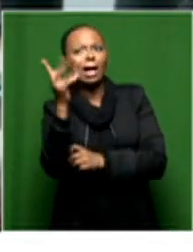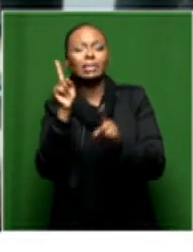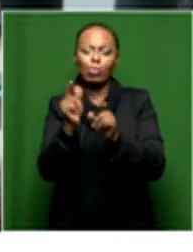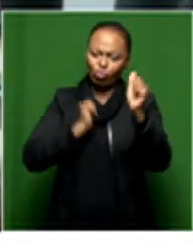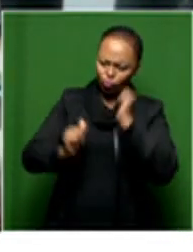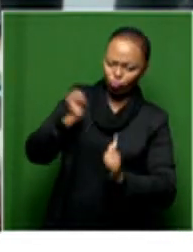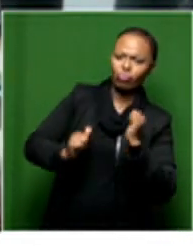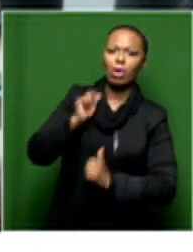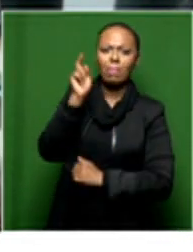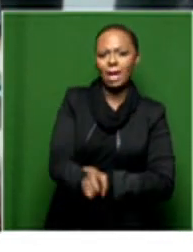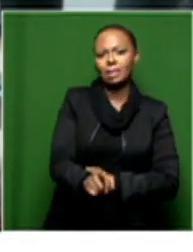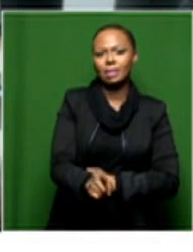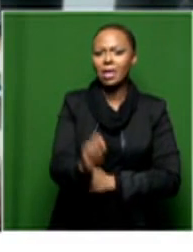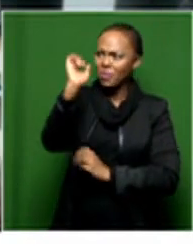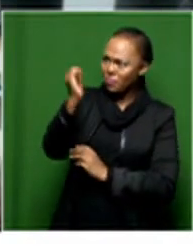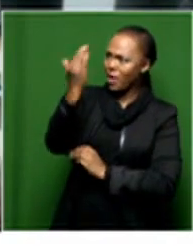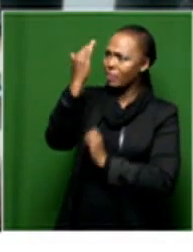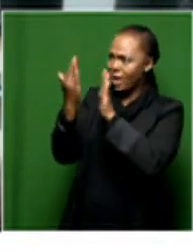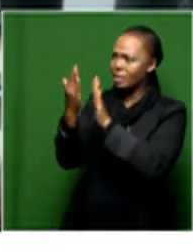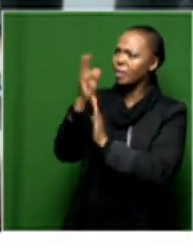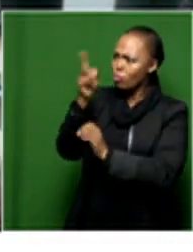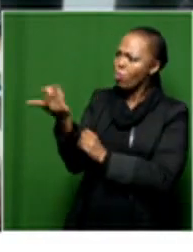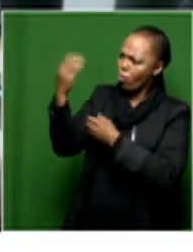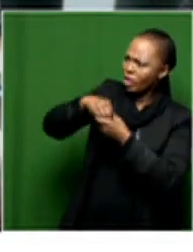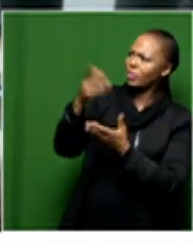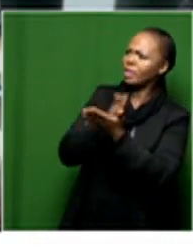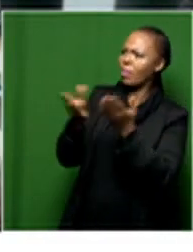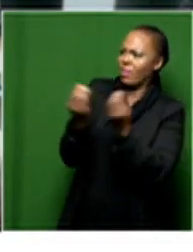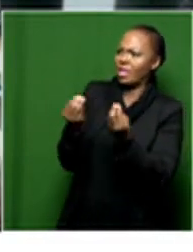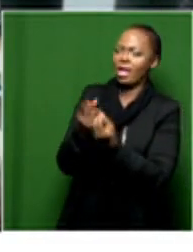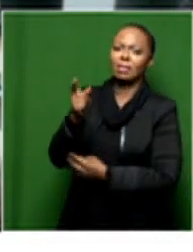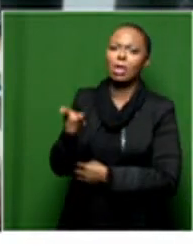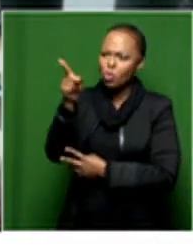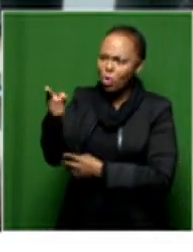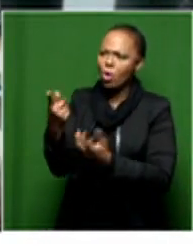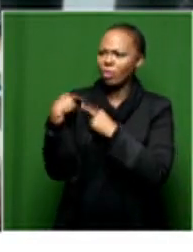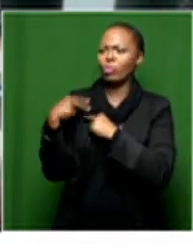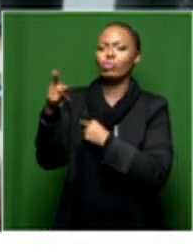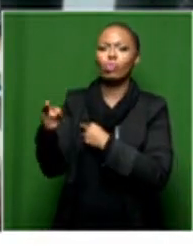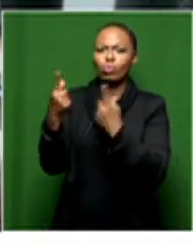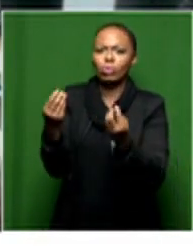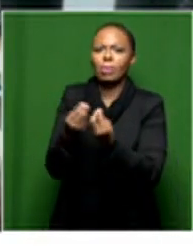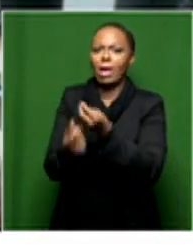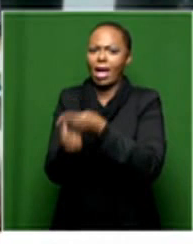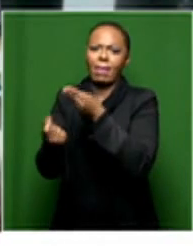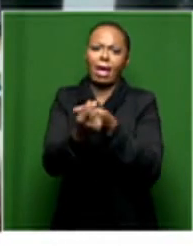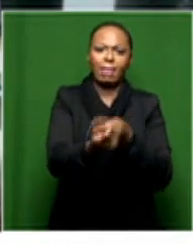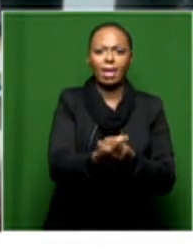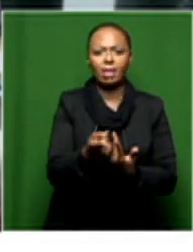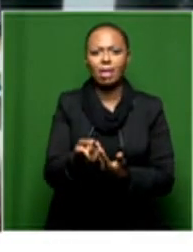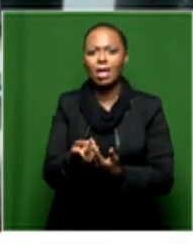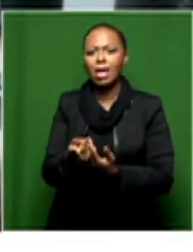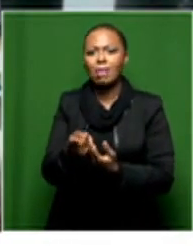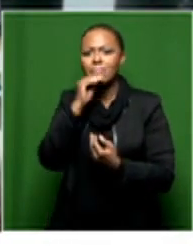to face and to say, you are also contributing to some of these things, you know. And the most even sensitive thing that has its